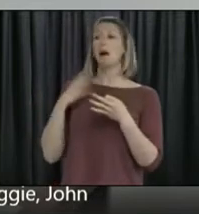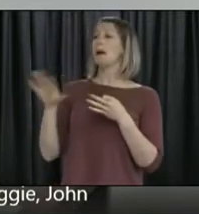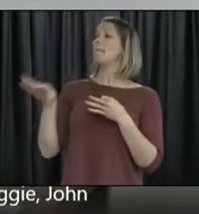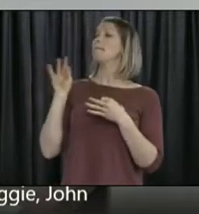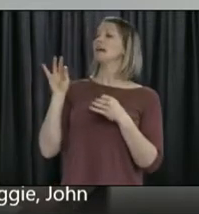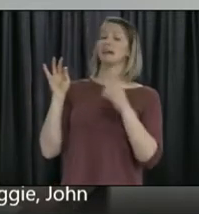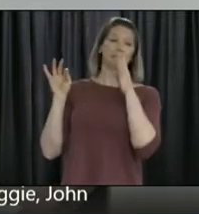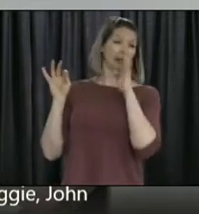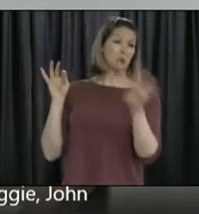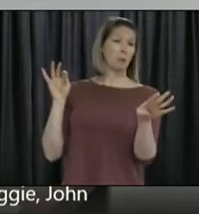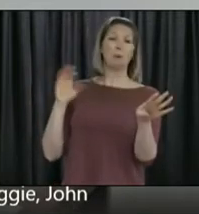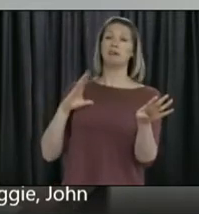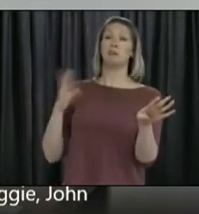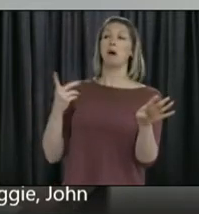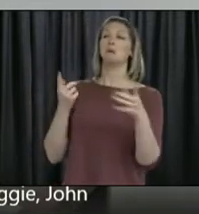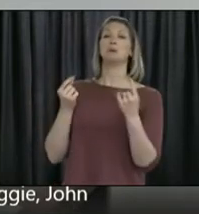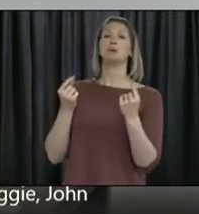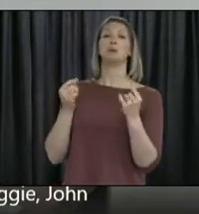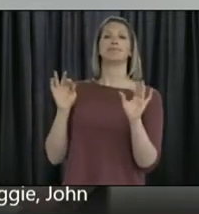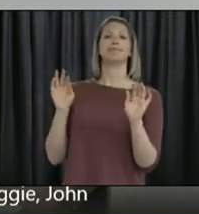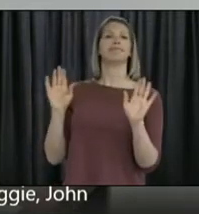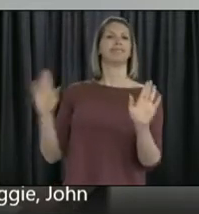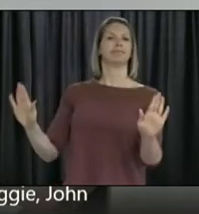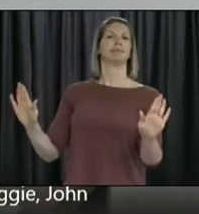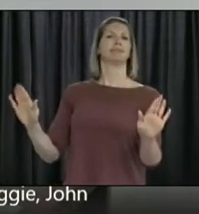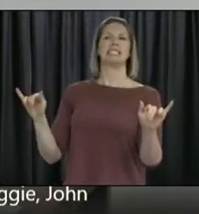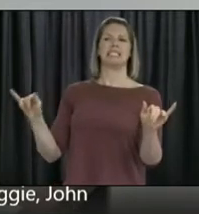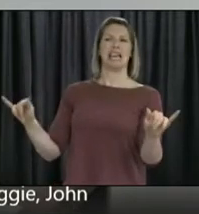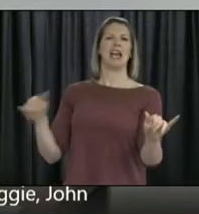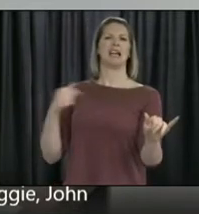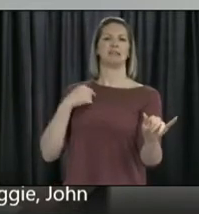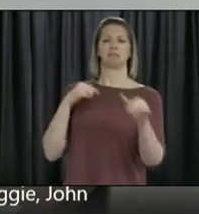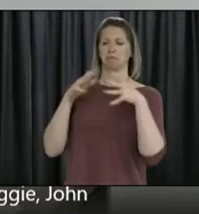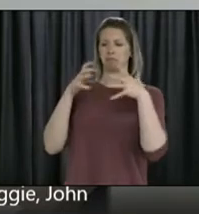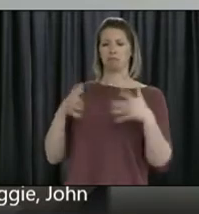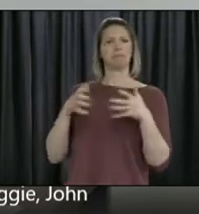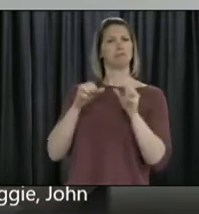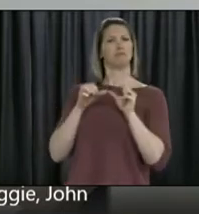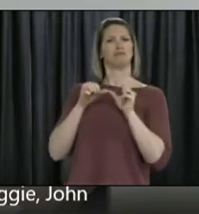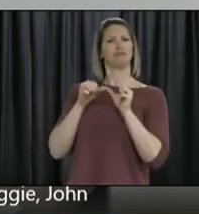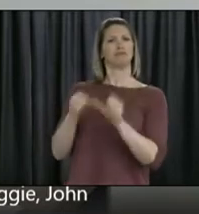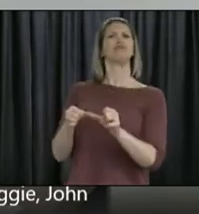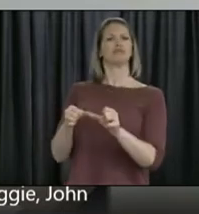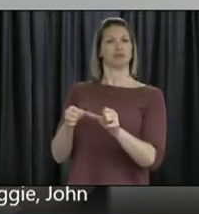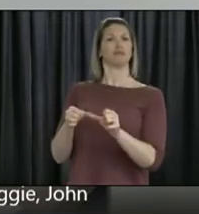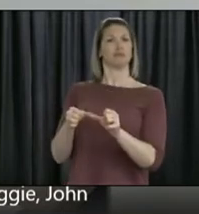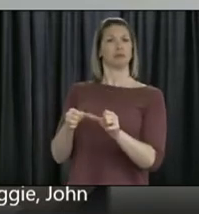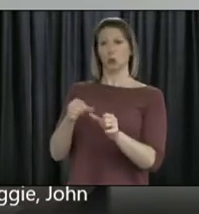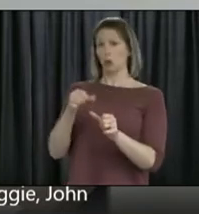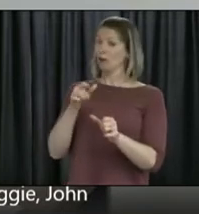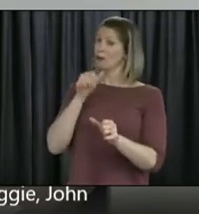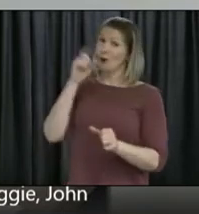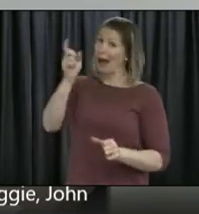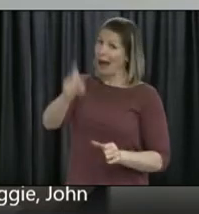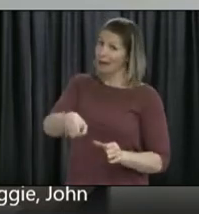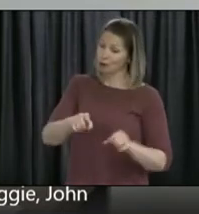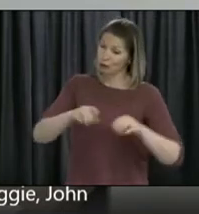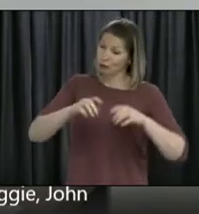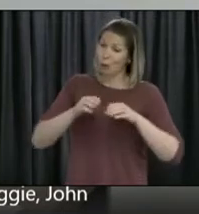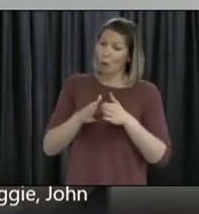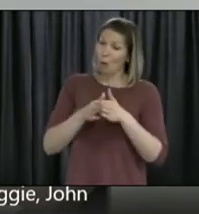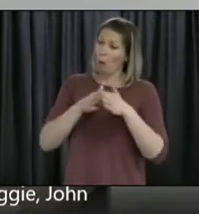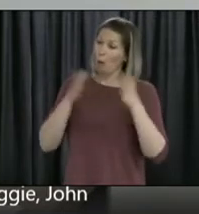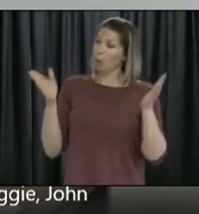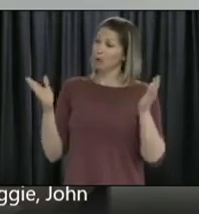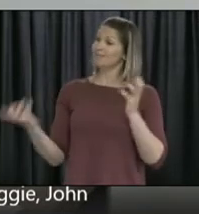generate further worry and further agitation by the choice of who to expand. And as Dr. Fitzgerald has said before,